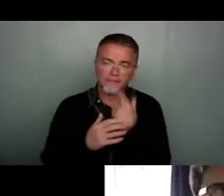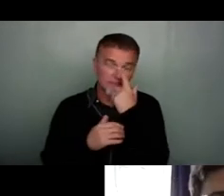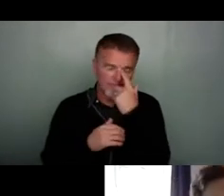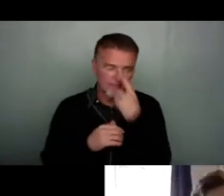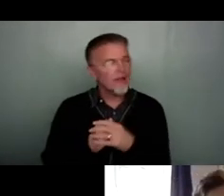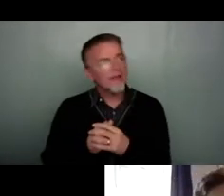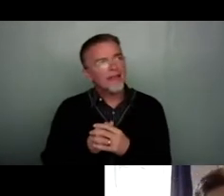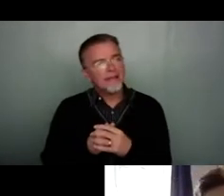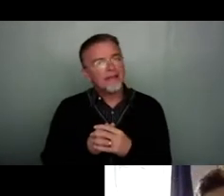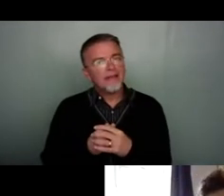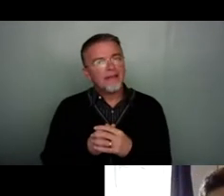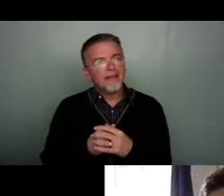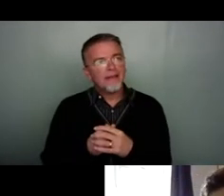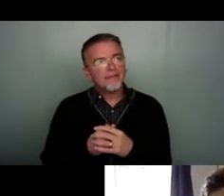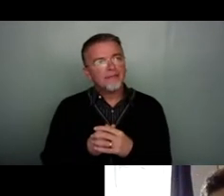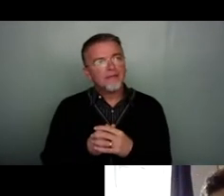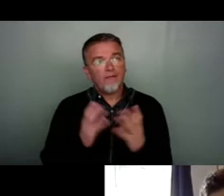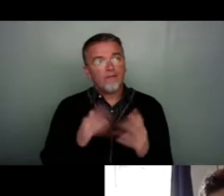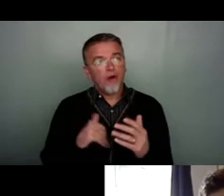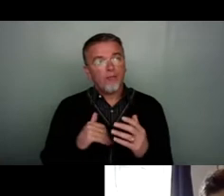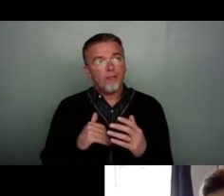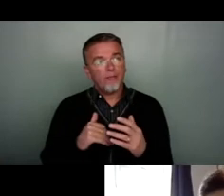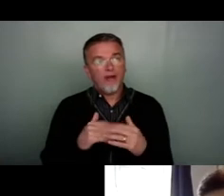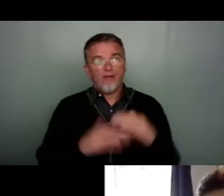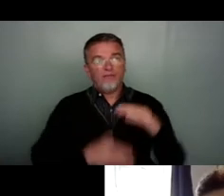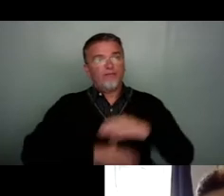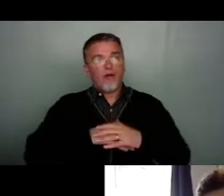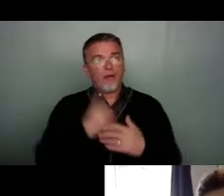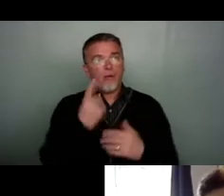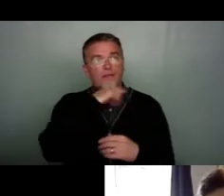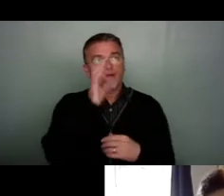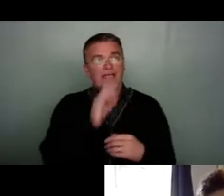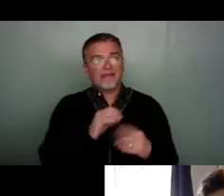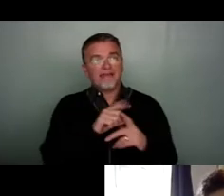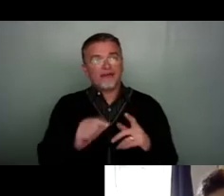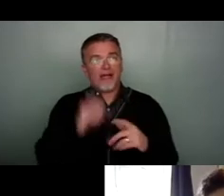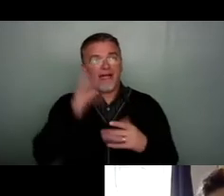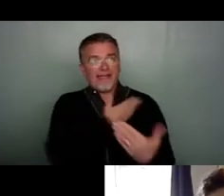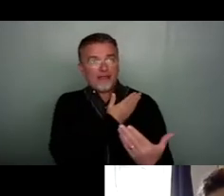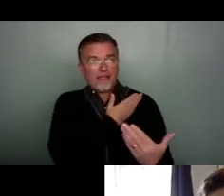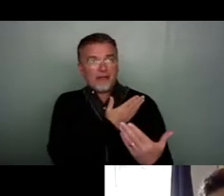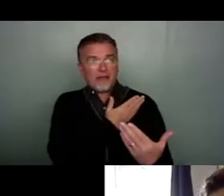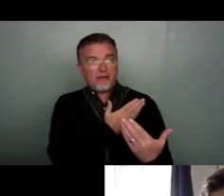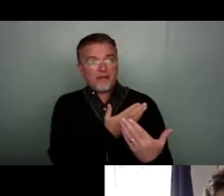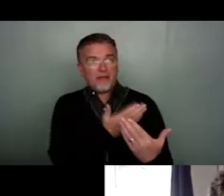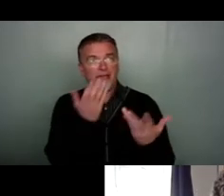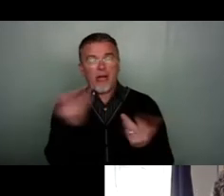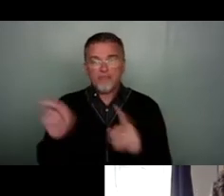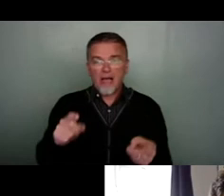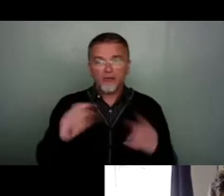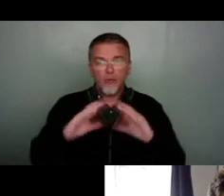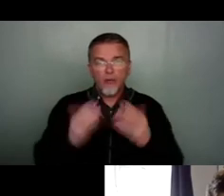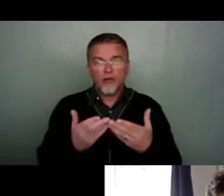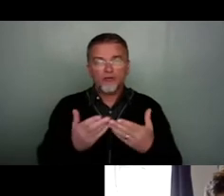a essentially entirely digital experience. And now we're back in a world of thinking about physical